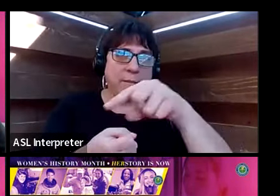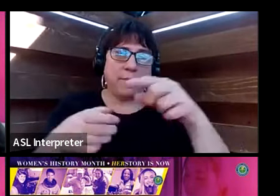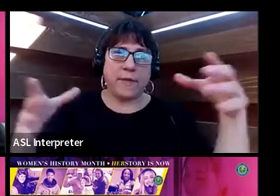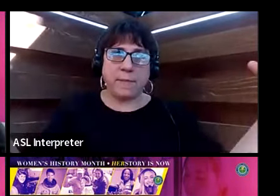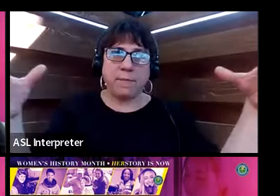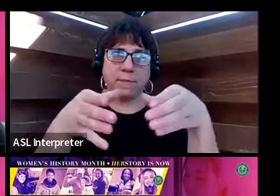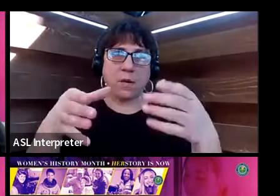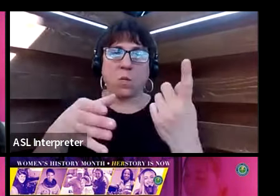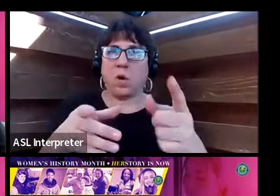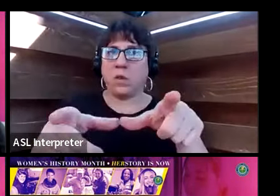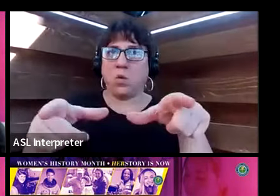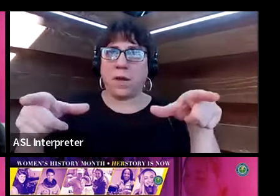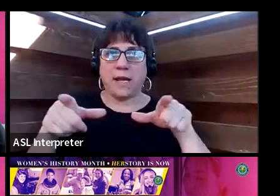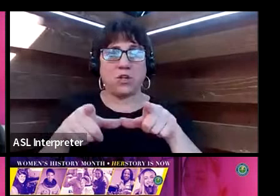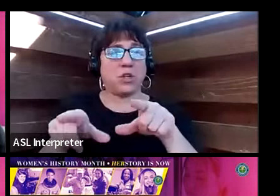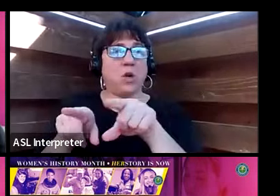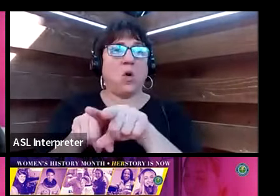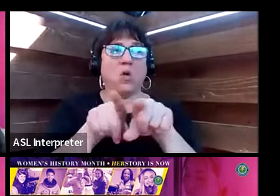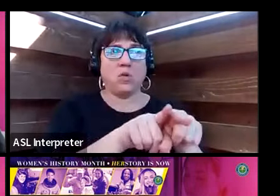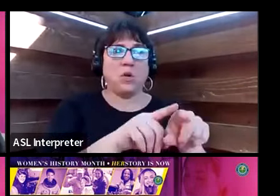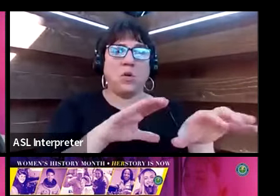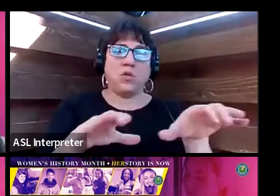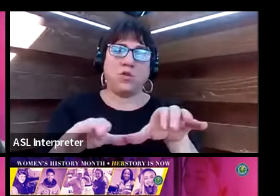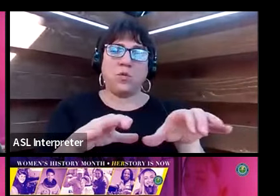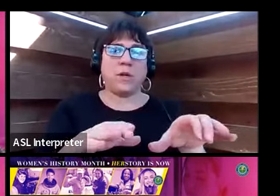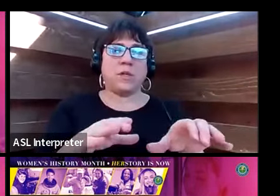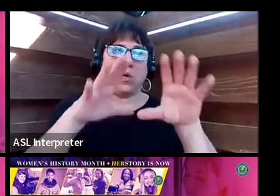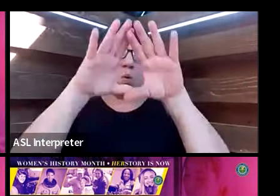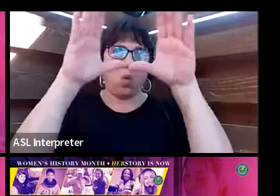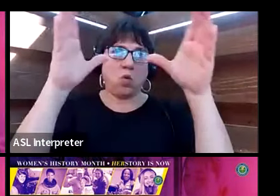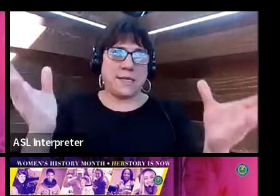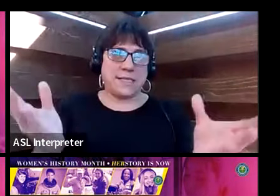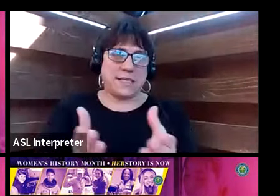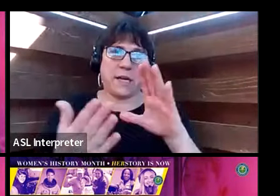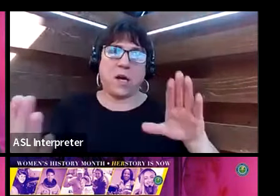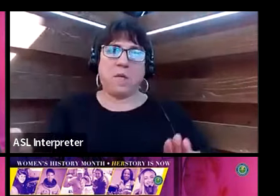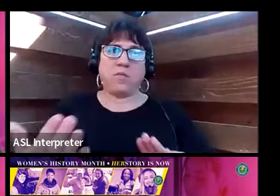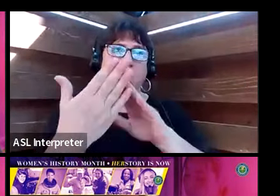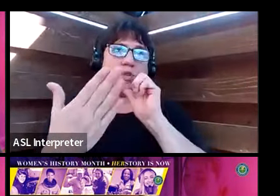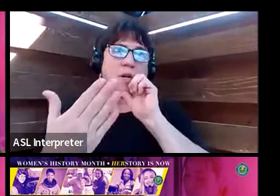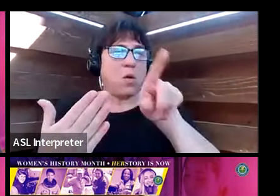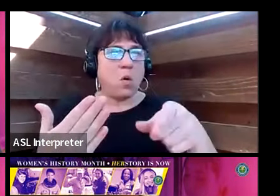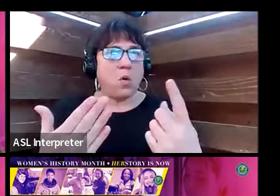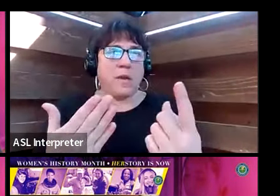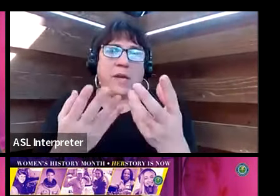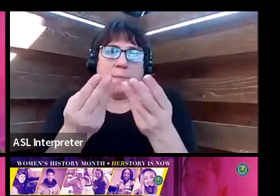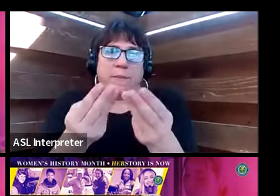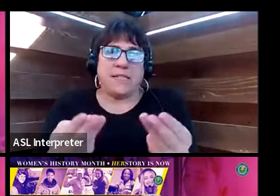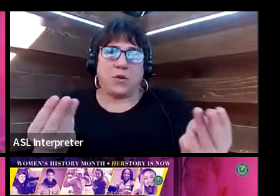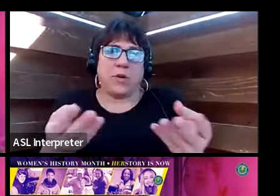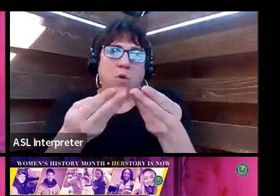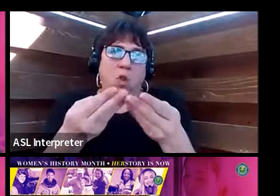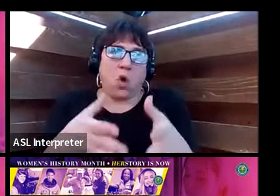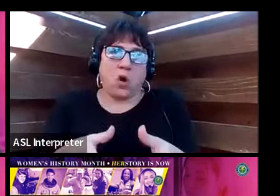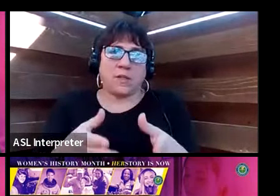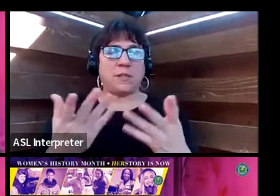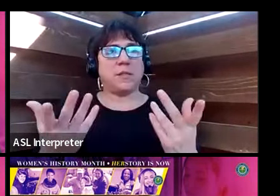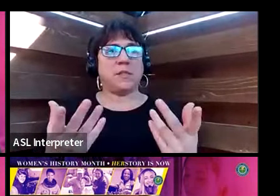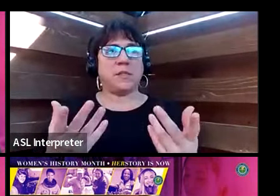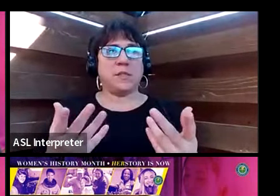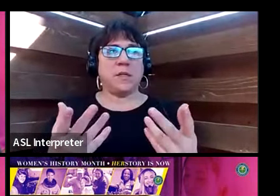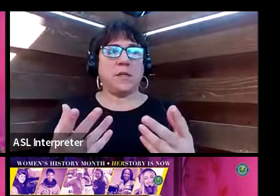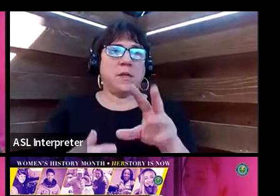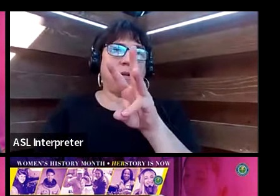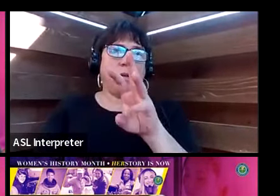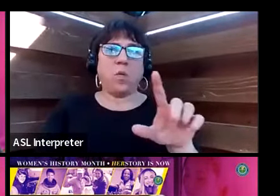location, but I also did it as a holistic approach. It's not just about the material losses, it's about the well